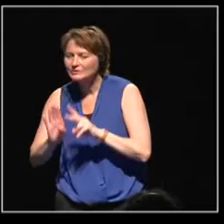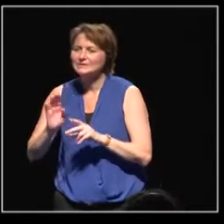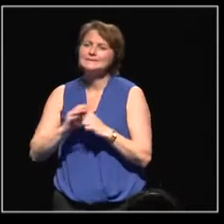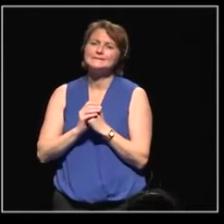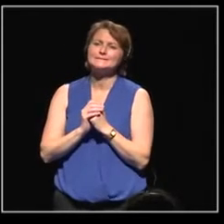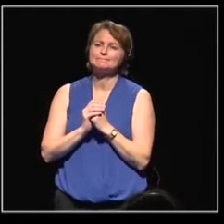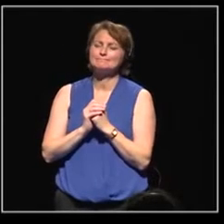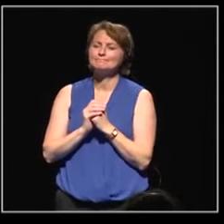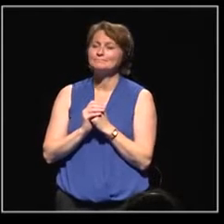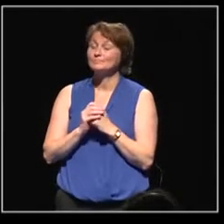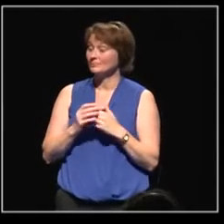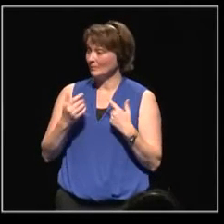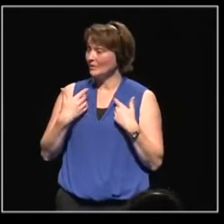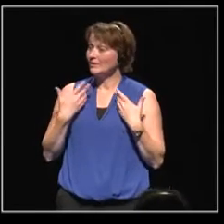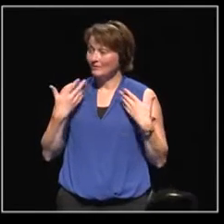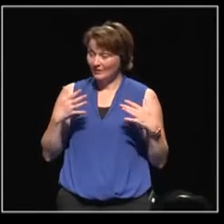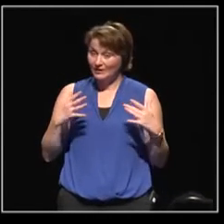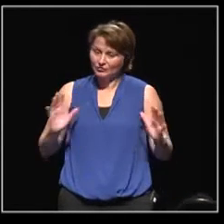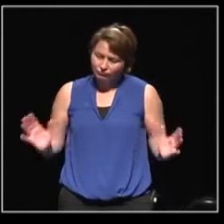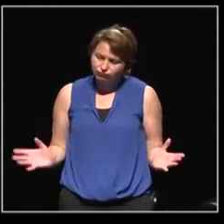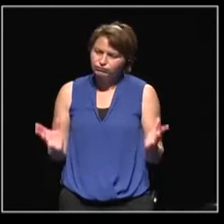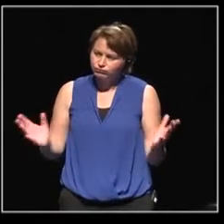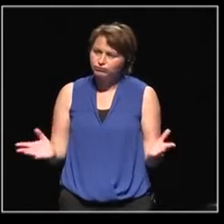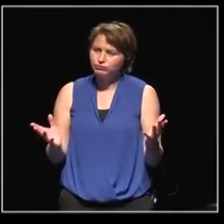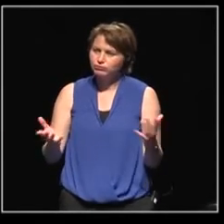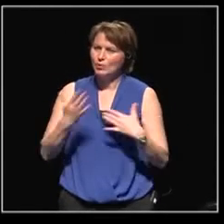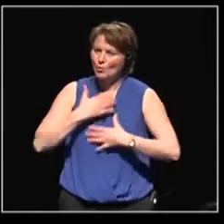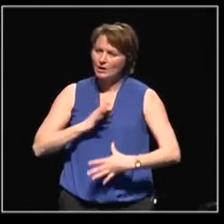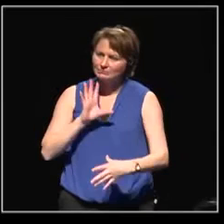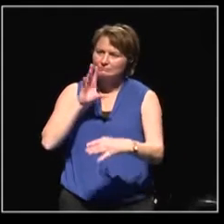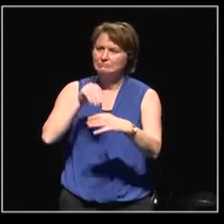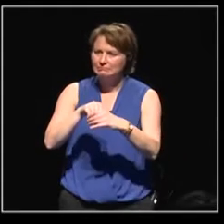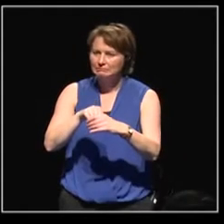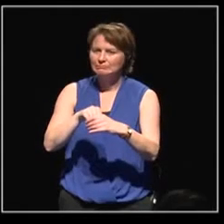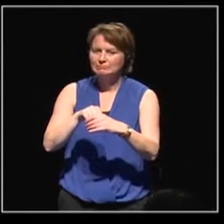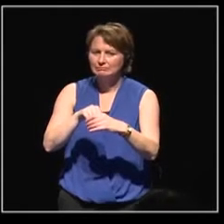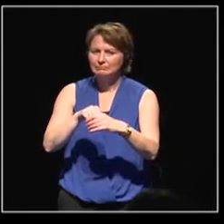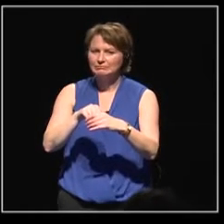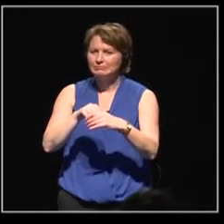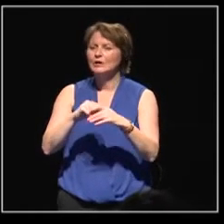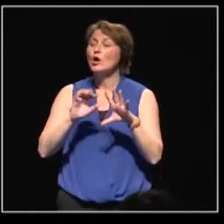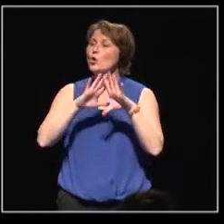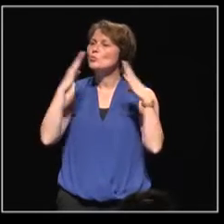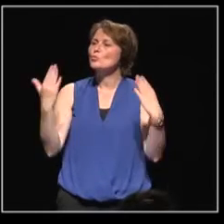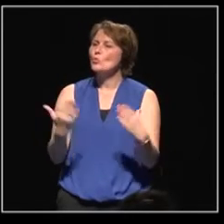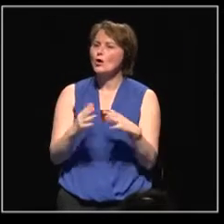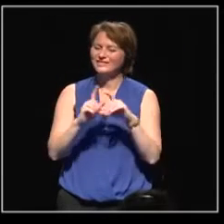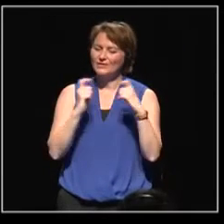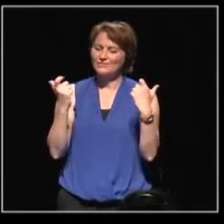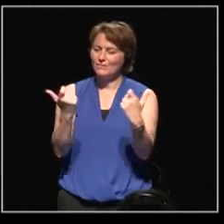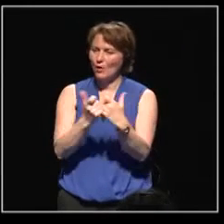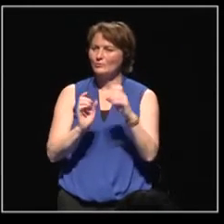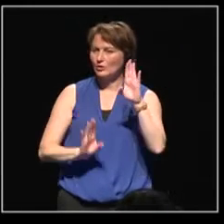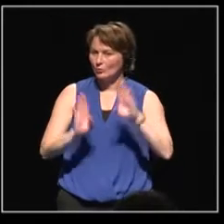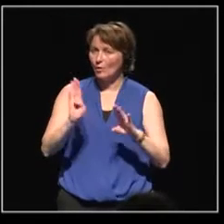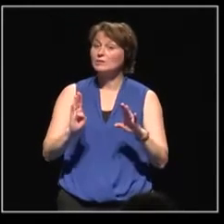We have encouraged participation in the World Forum for Democracy in the form of a round